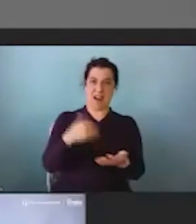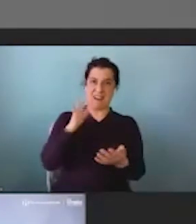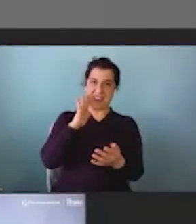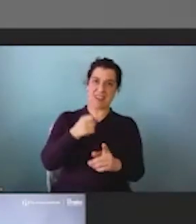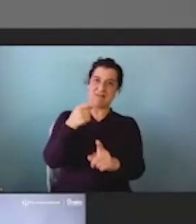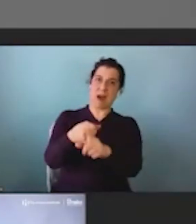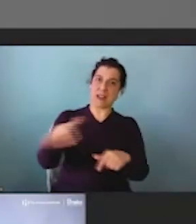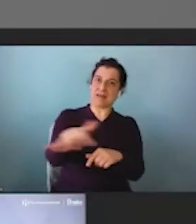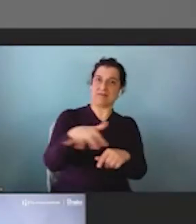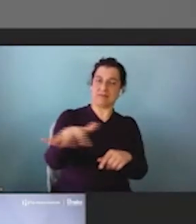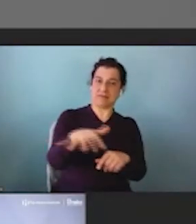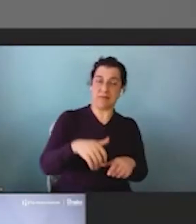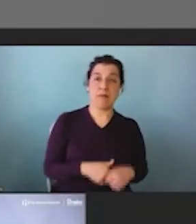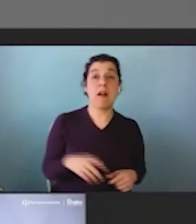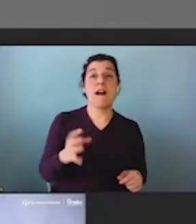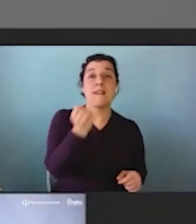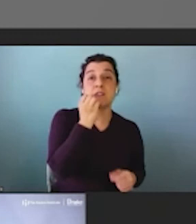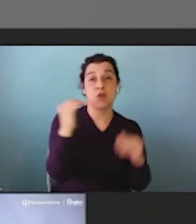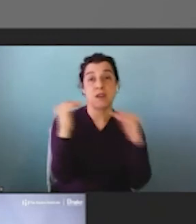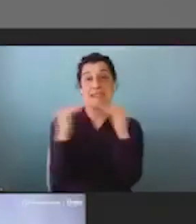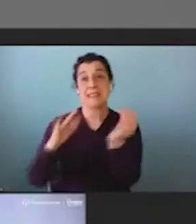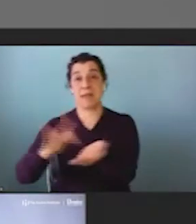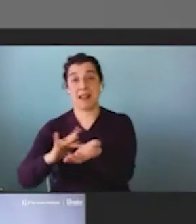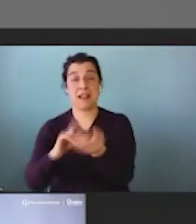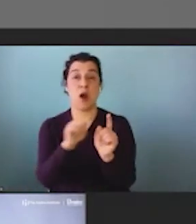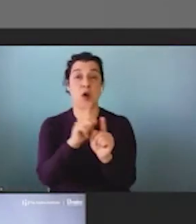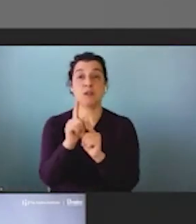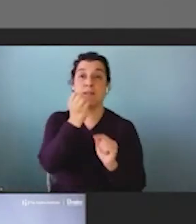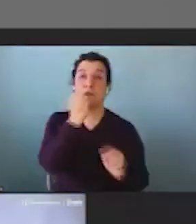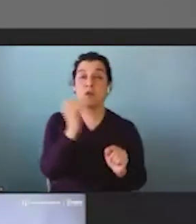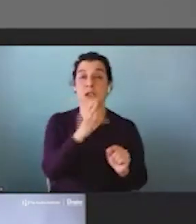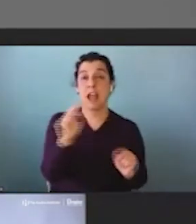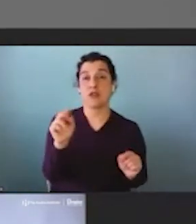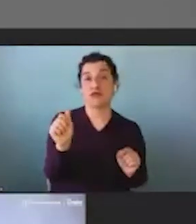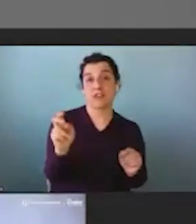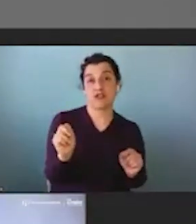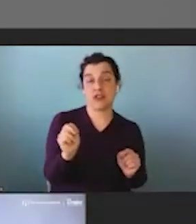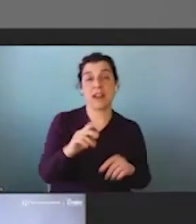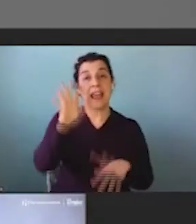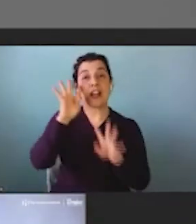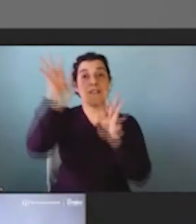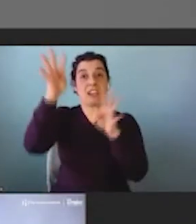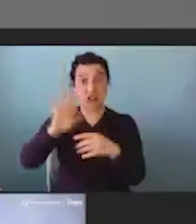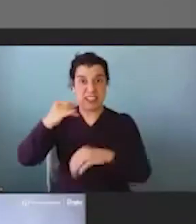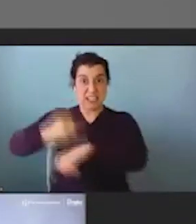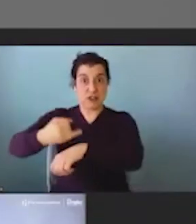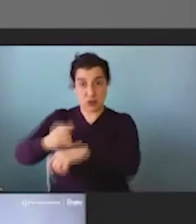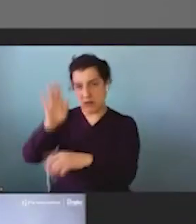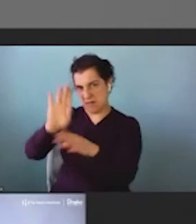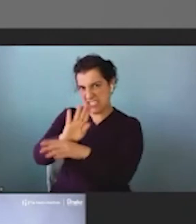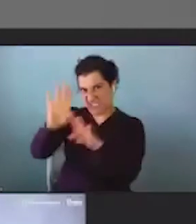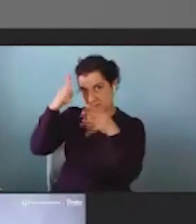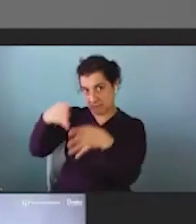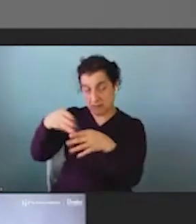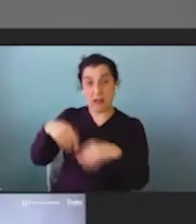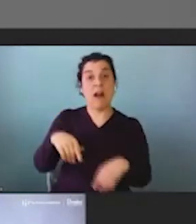And so the food is medicine initiative and the food and nutrition innovation Institute, which is focused on business innovation. Those two initiatives came